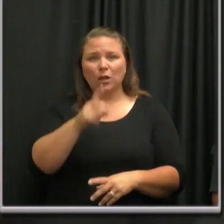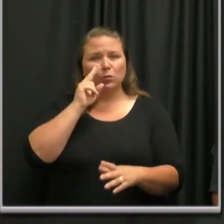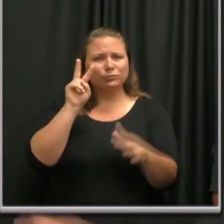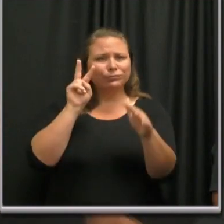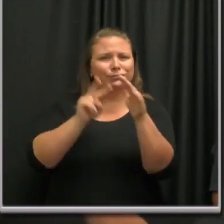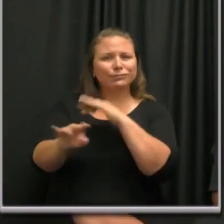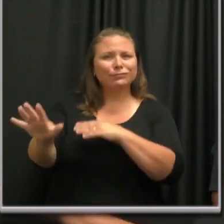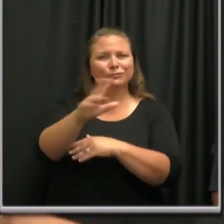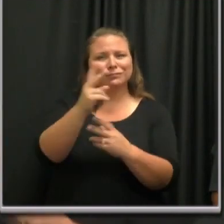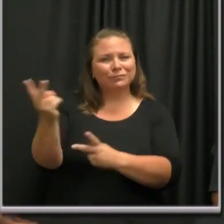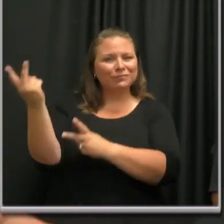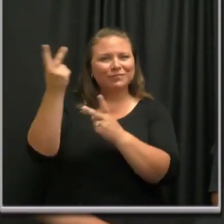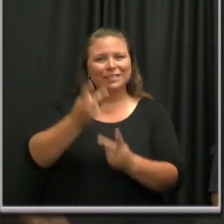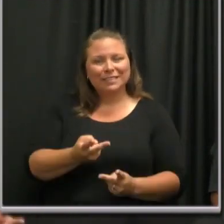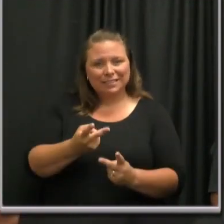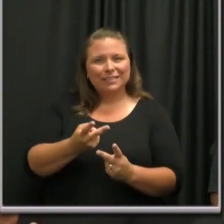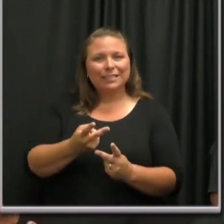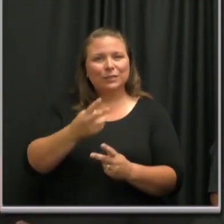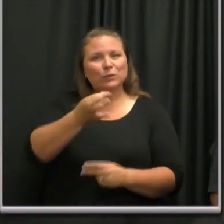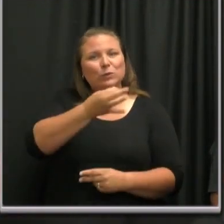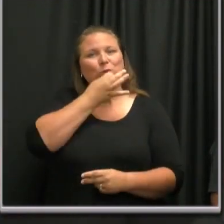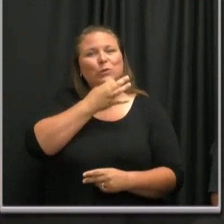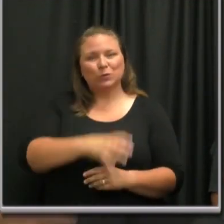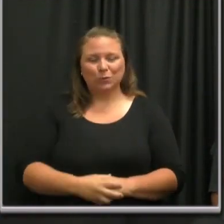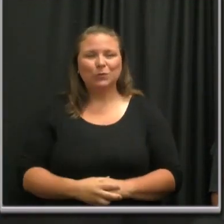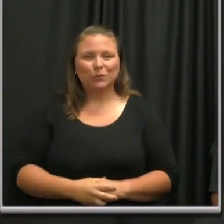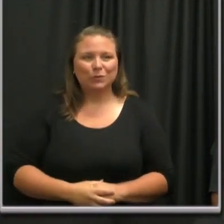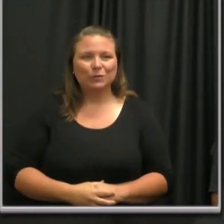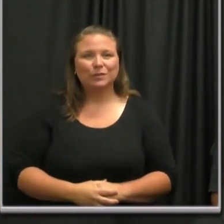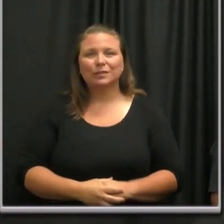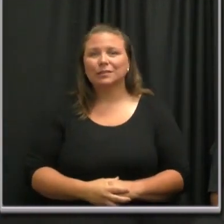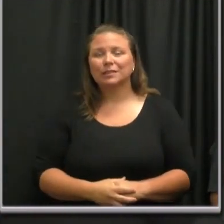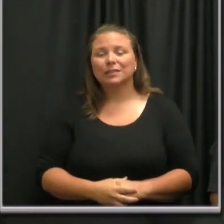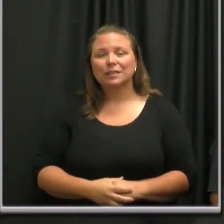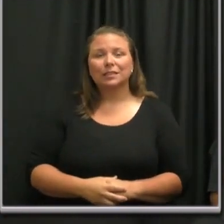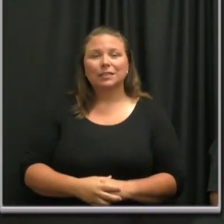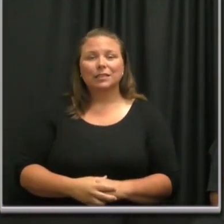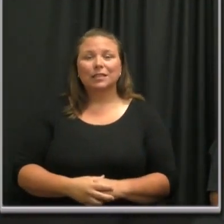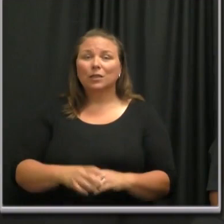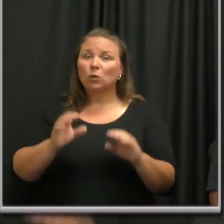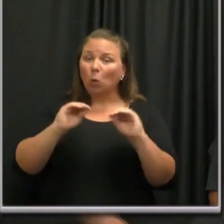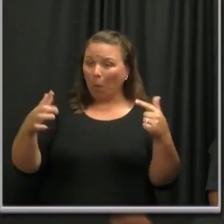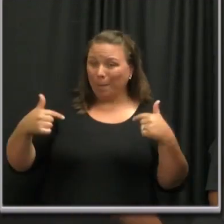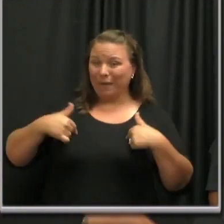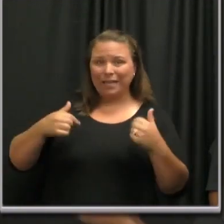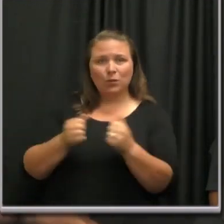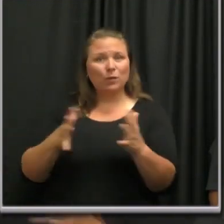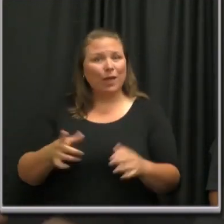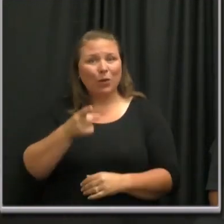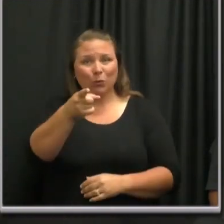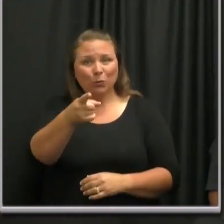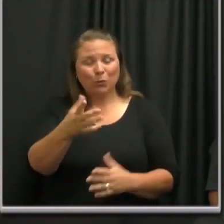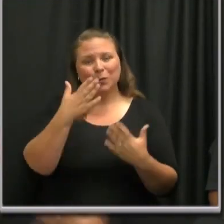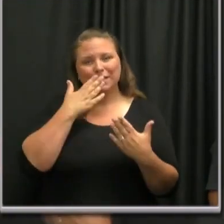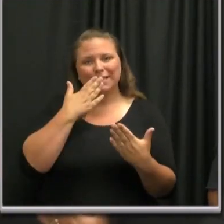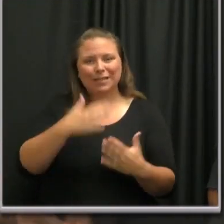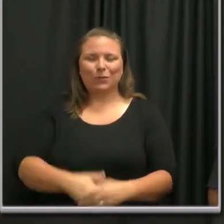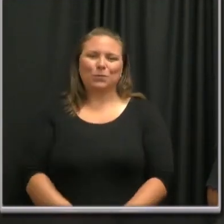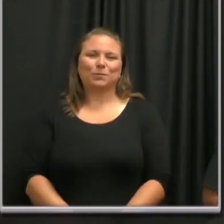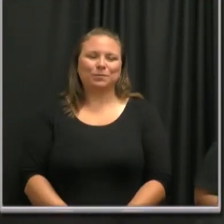your visit real soon. There's no me without you. Thank you.